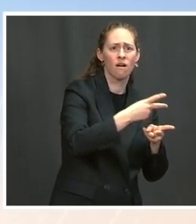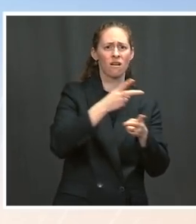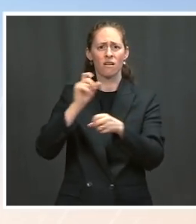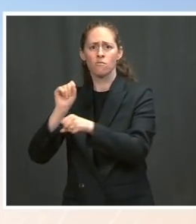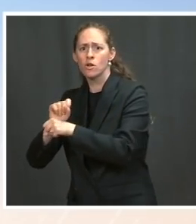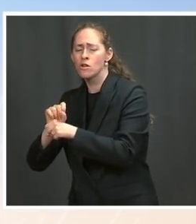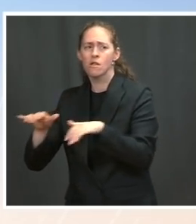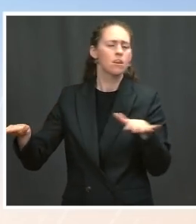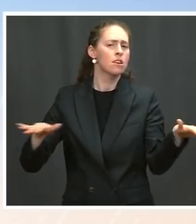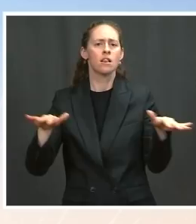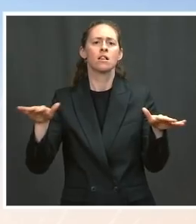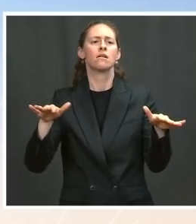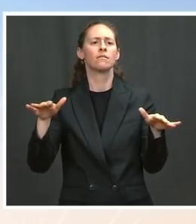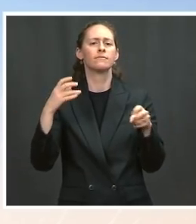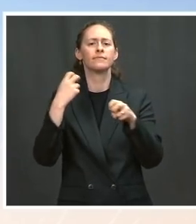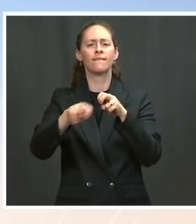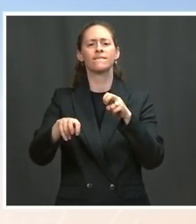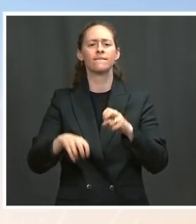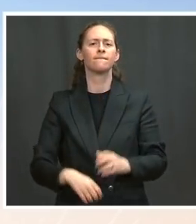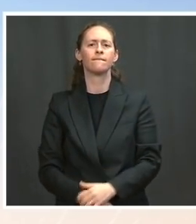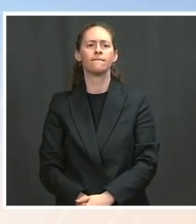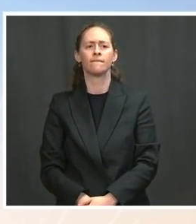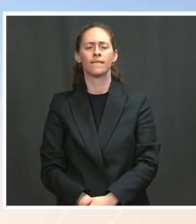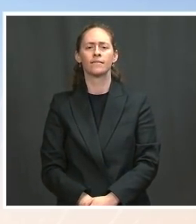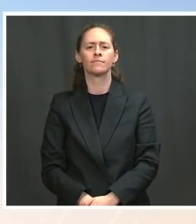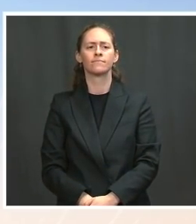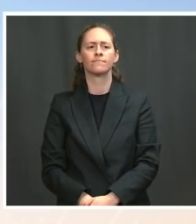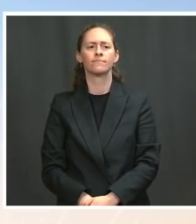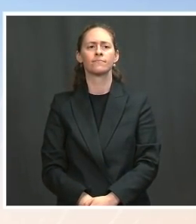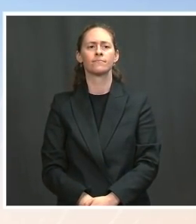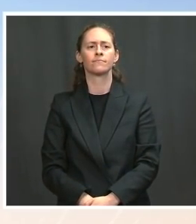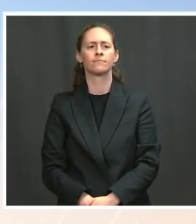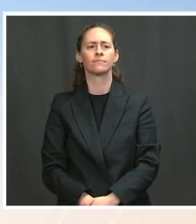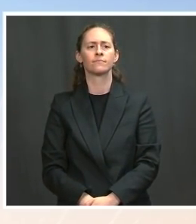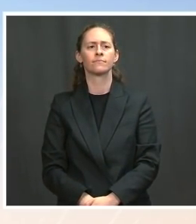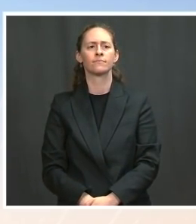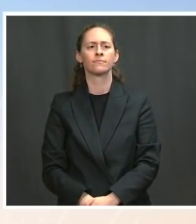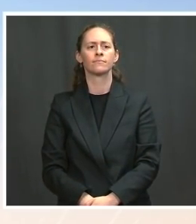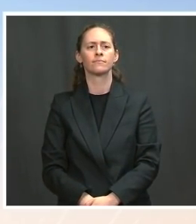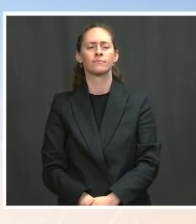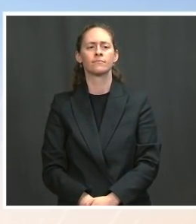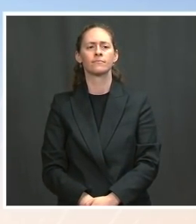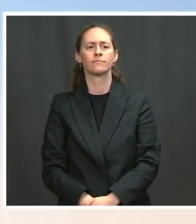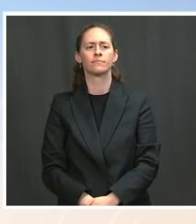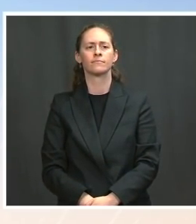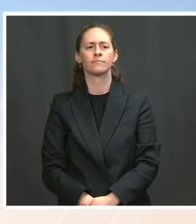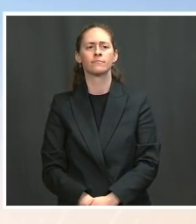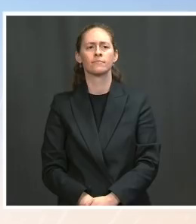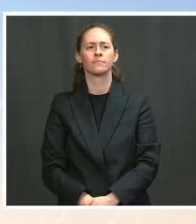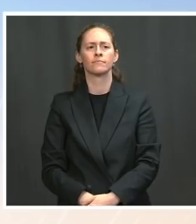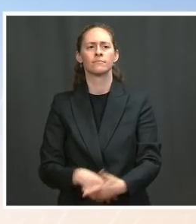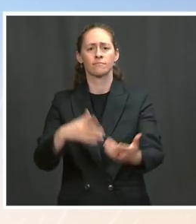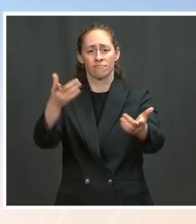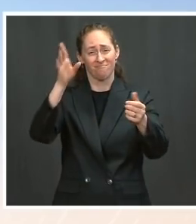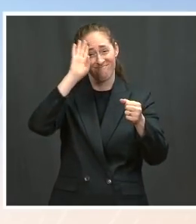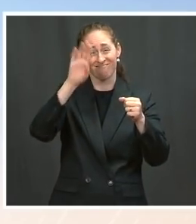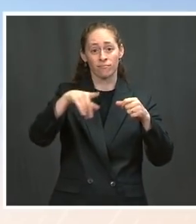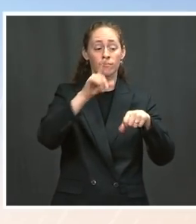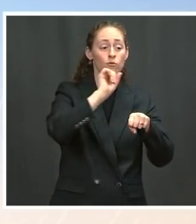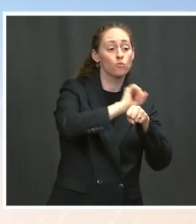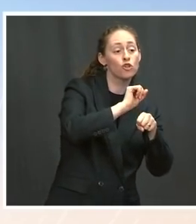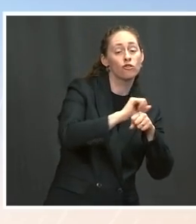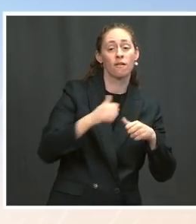that people's work lives and their personal lives are inextricably linked. And if one suffers,